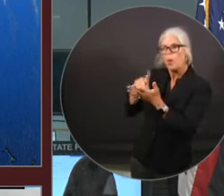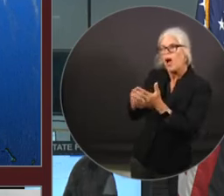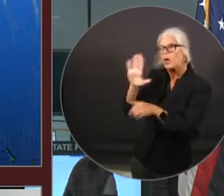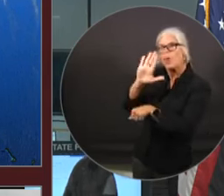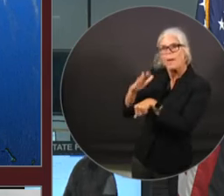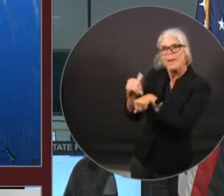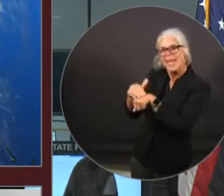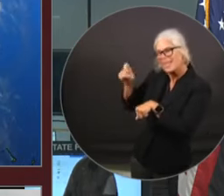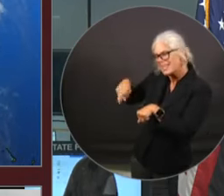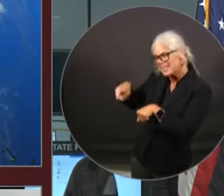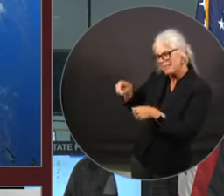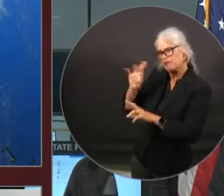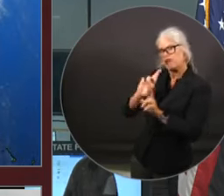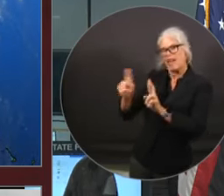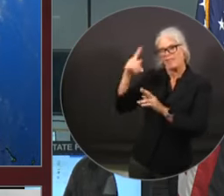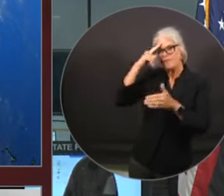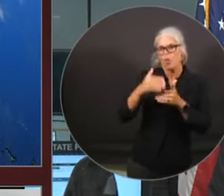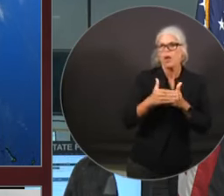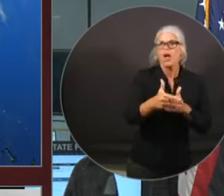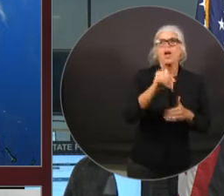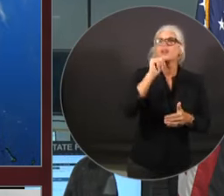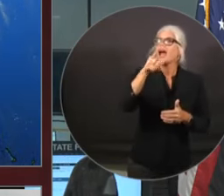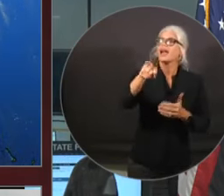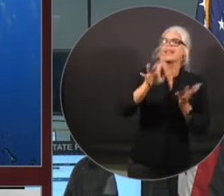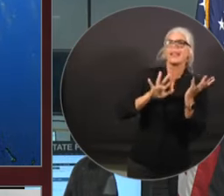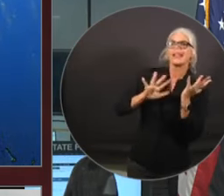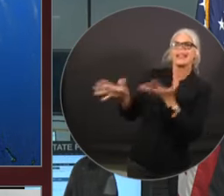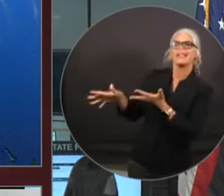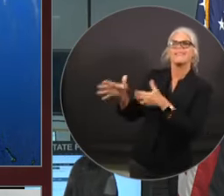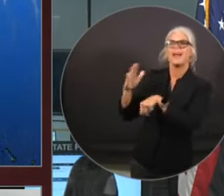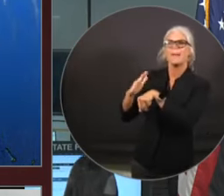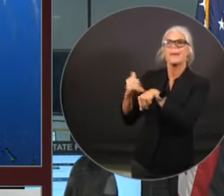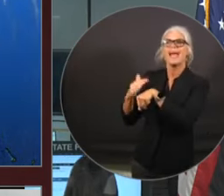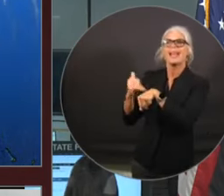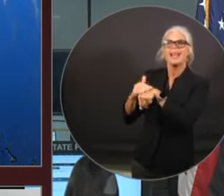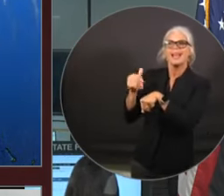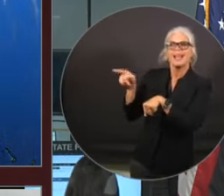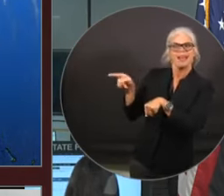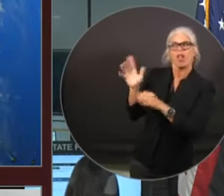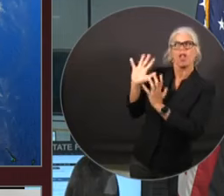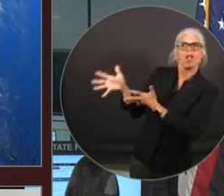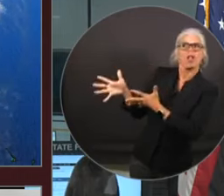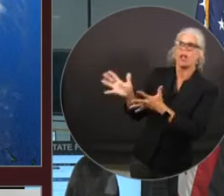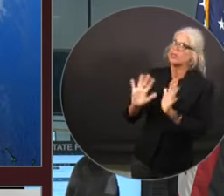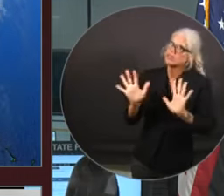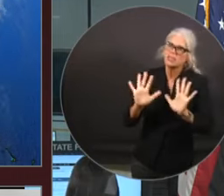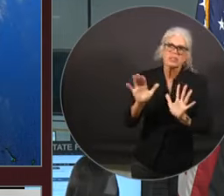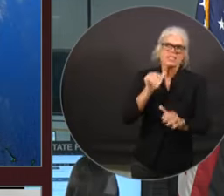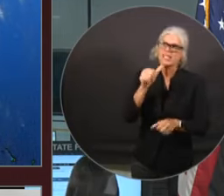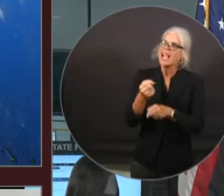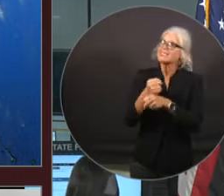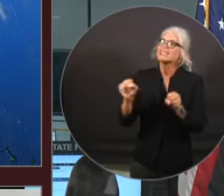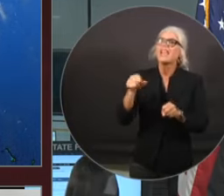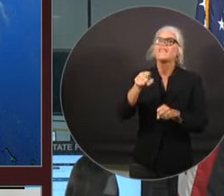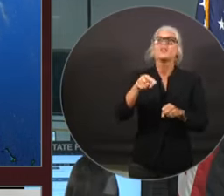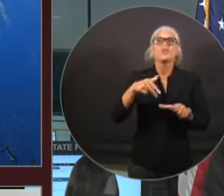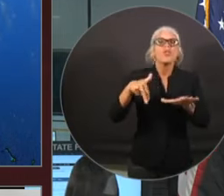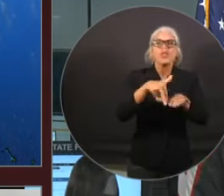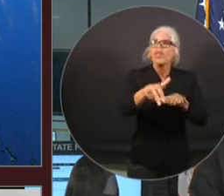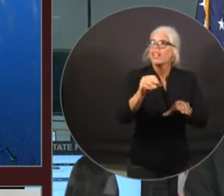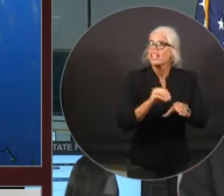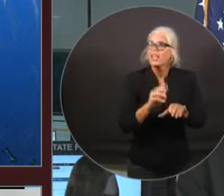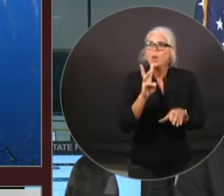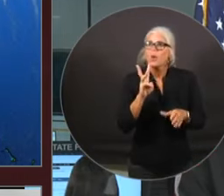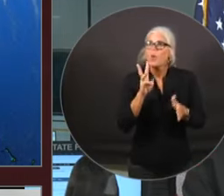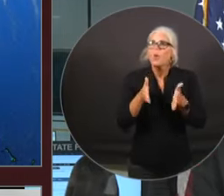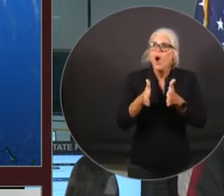we're not leaving any pets behind. It's never safe to walk or drive in flooded roadways. As I mentioned, there